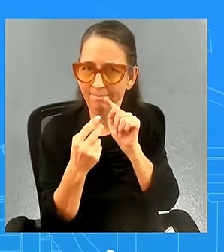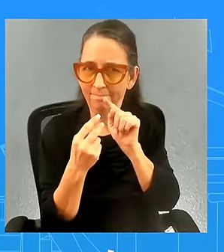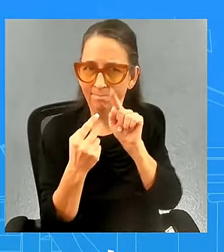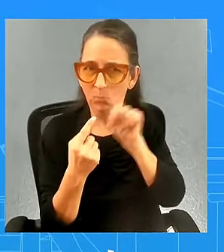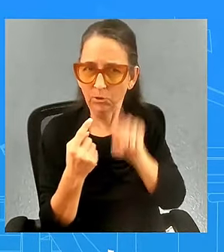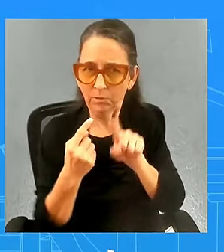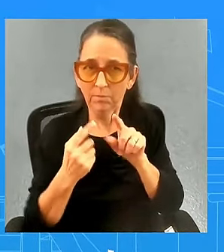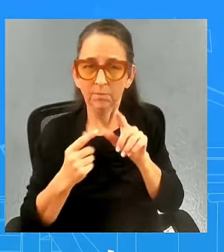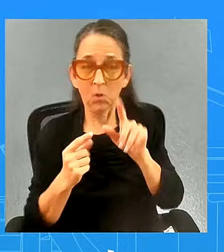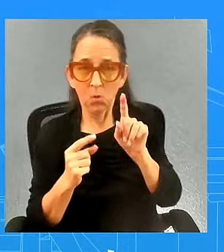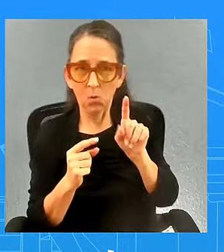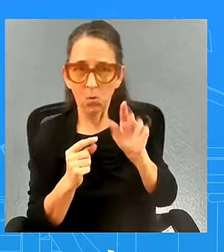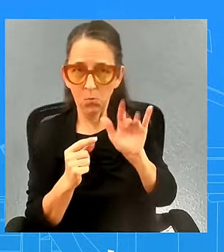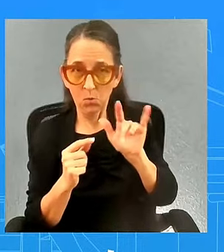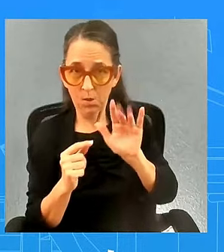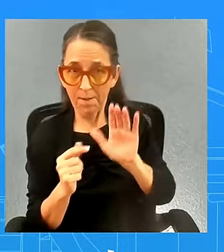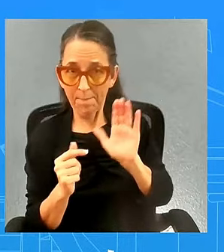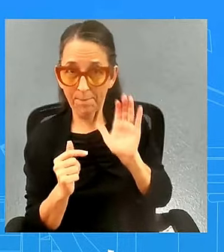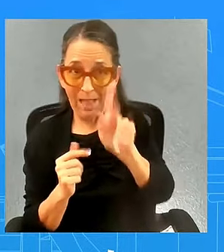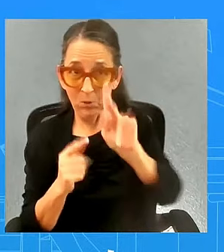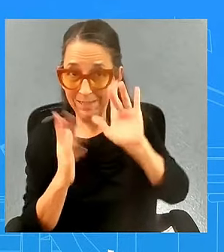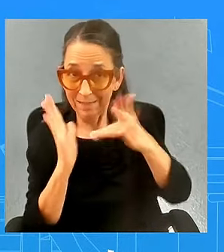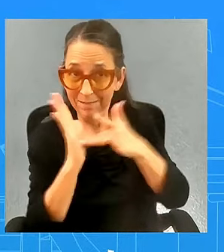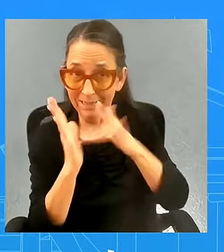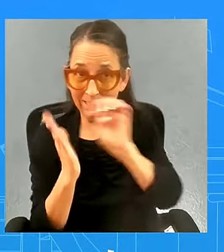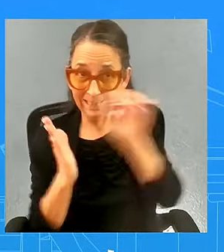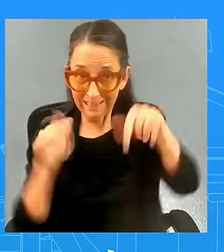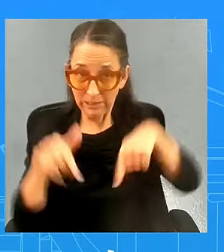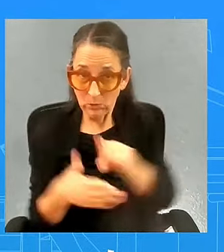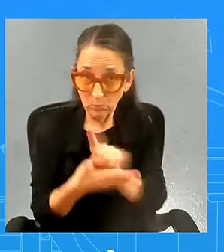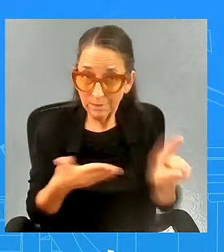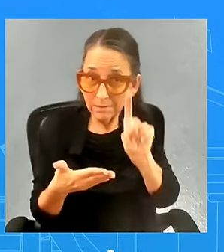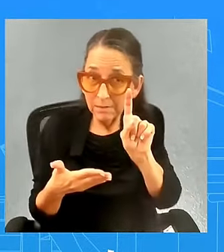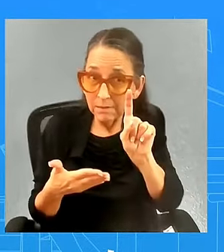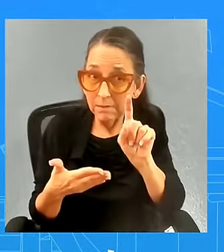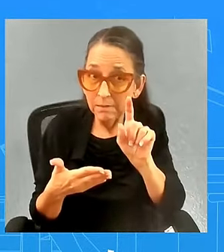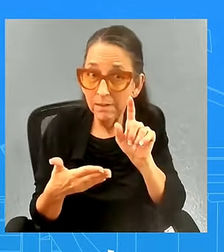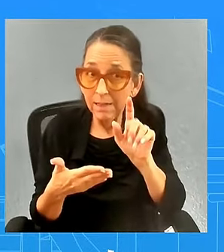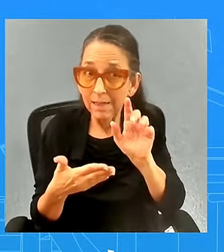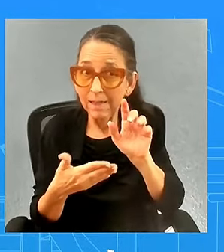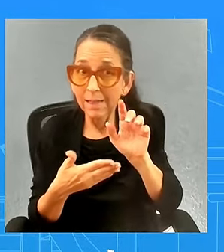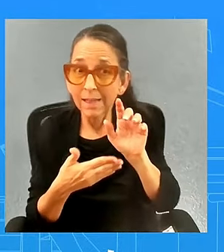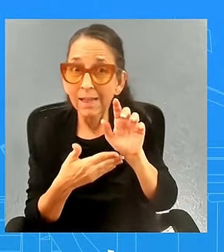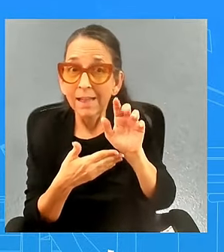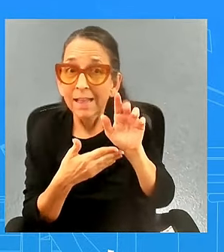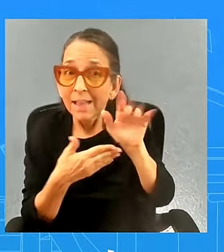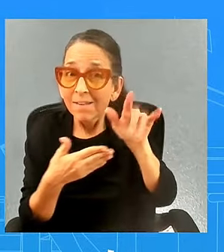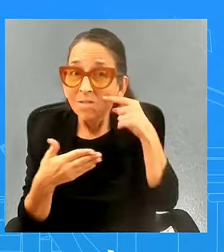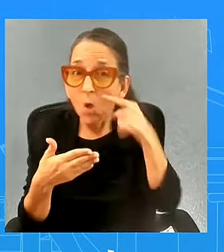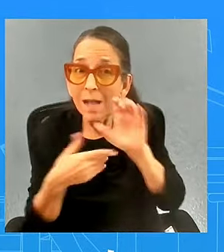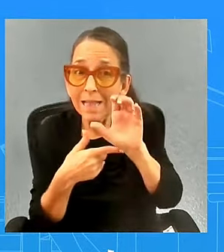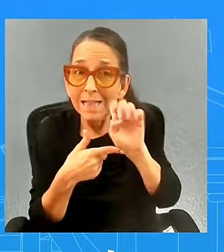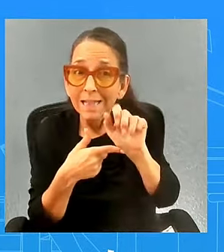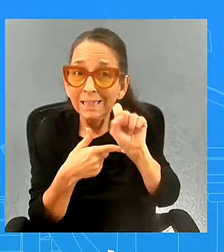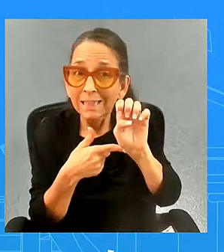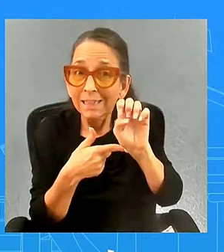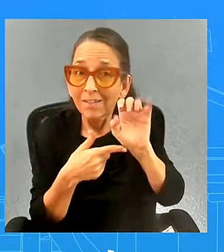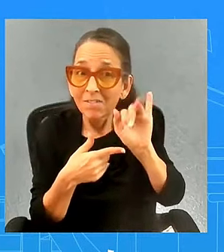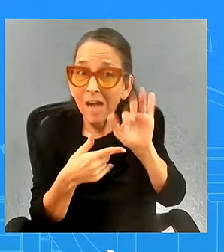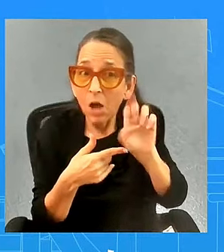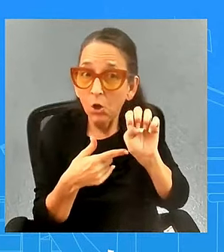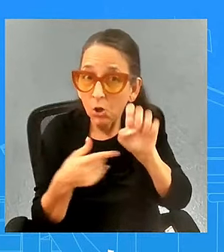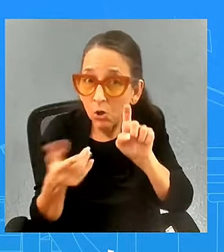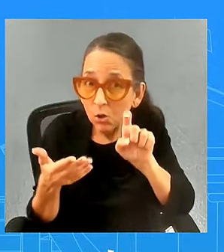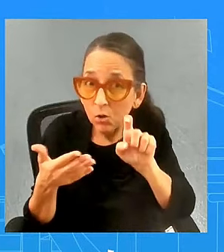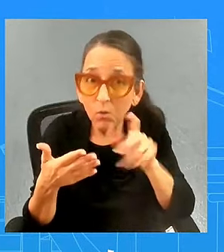middle east this week um to try to revive ceasefire negotiations and can you tell us anything about bill burns's travel so a couple of things um